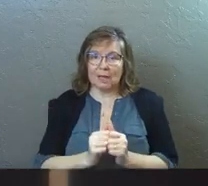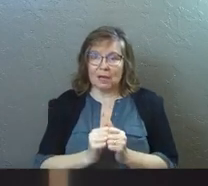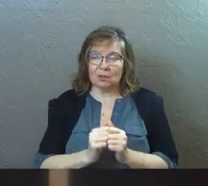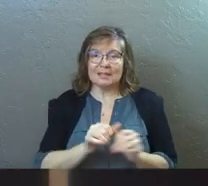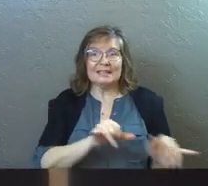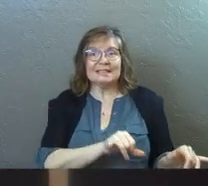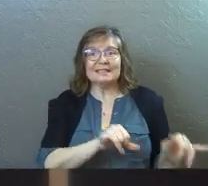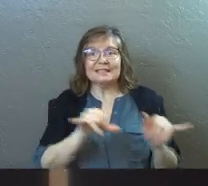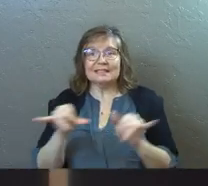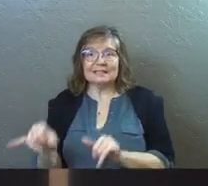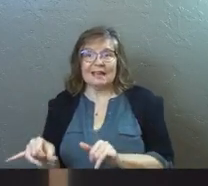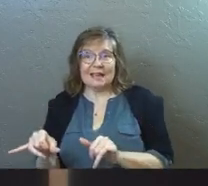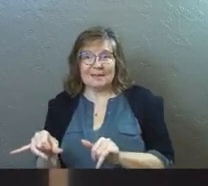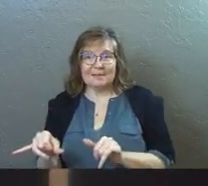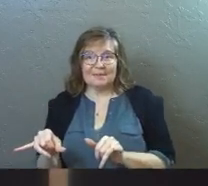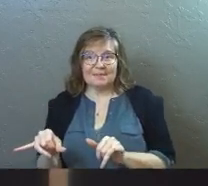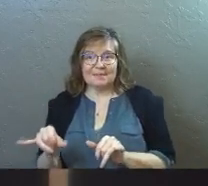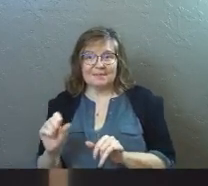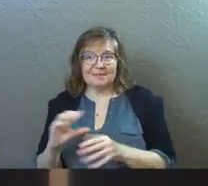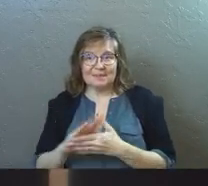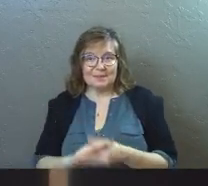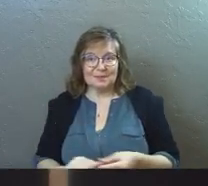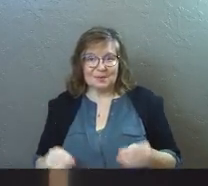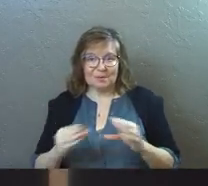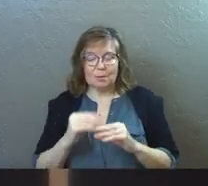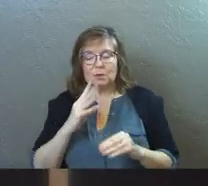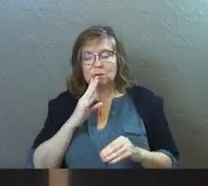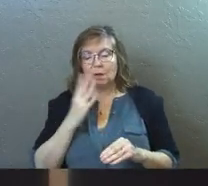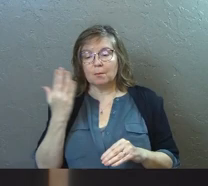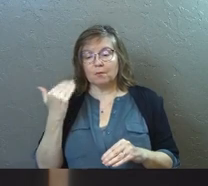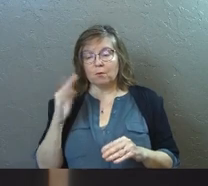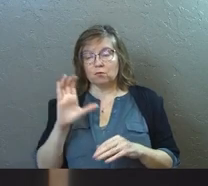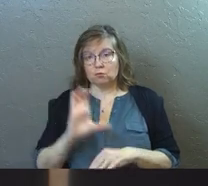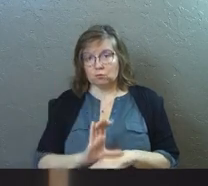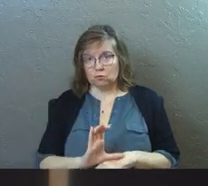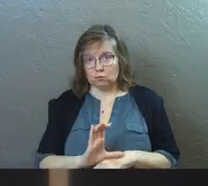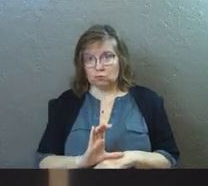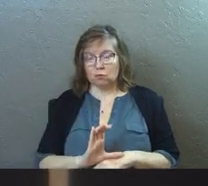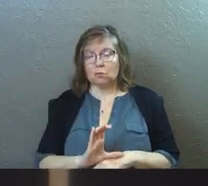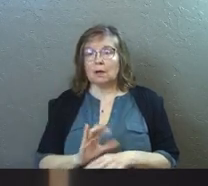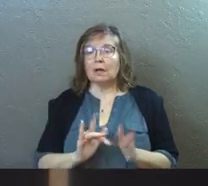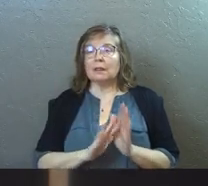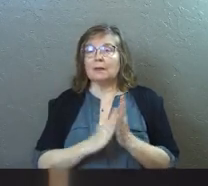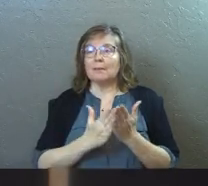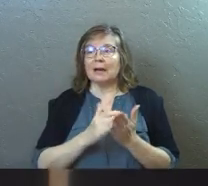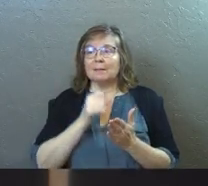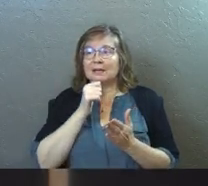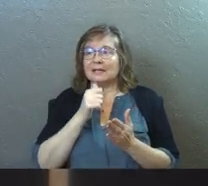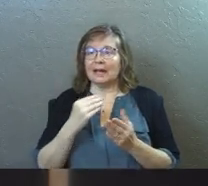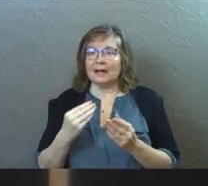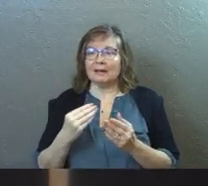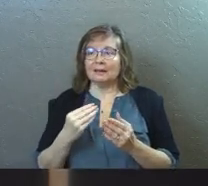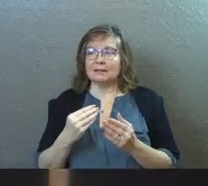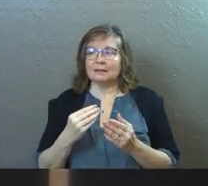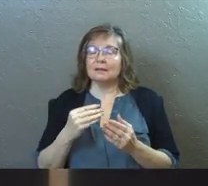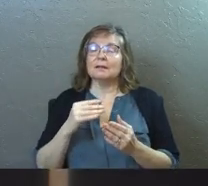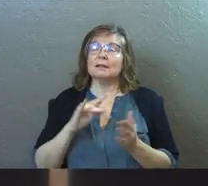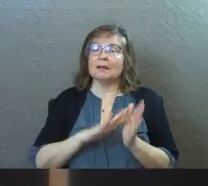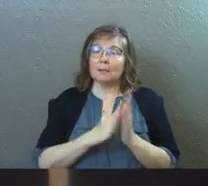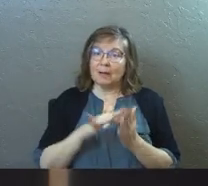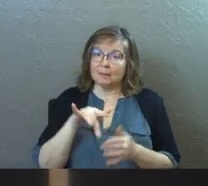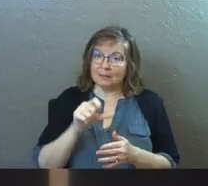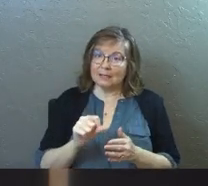It's the same scene. We've talked before as a church, the Bible isn't the inspired word of God.